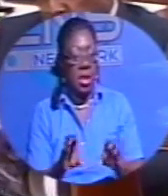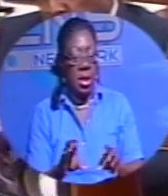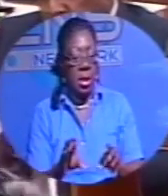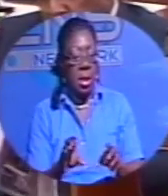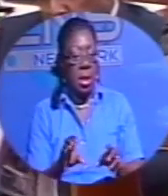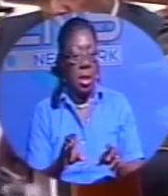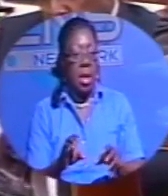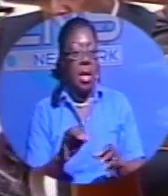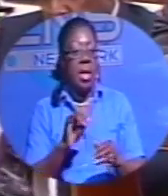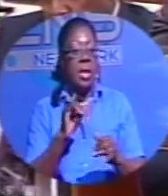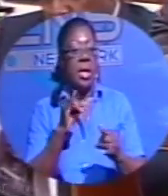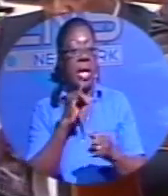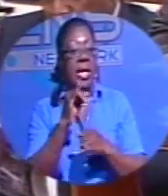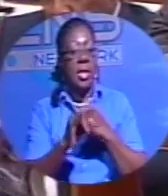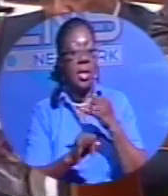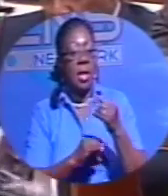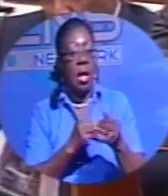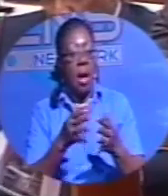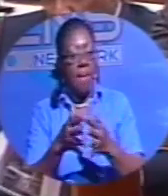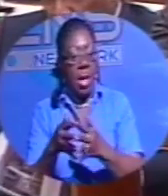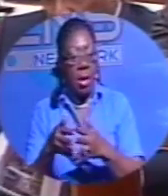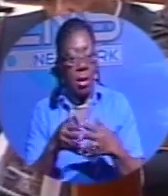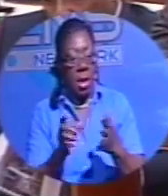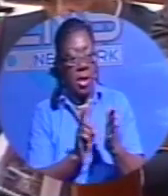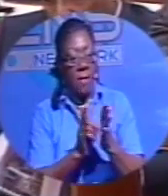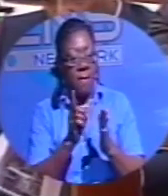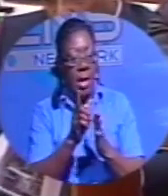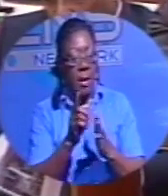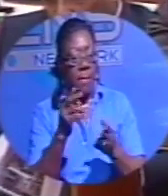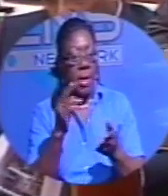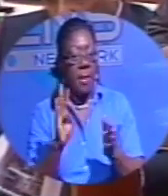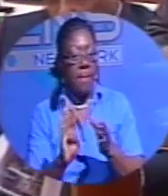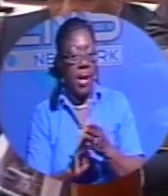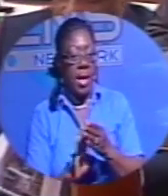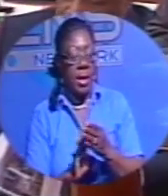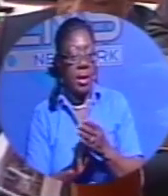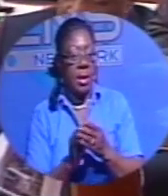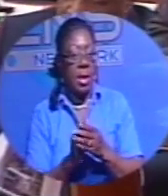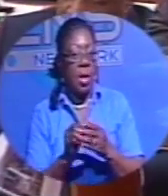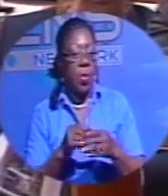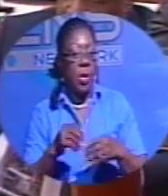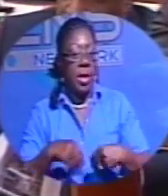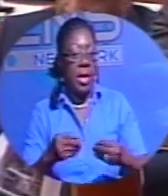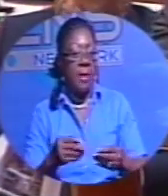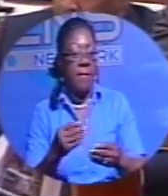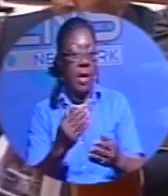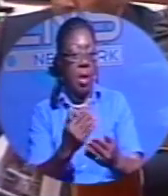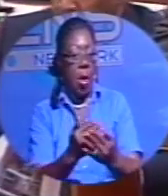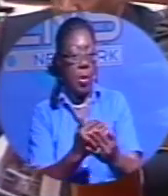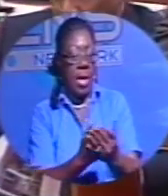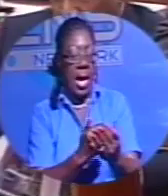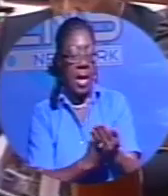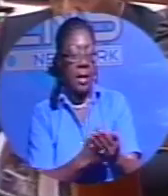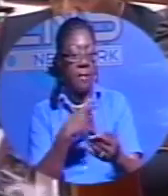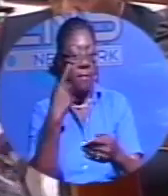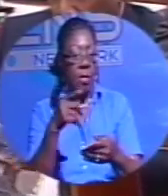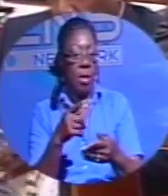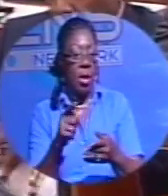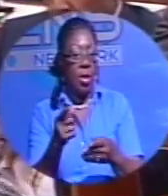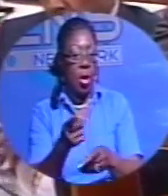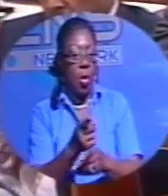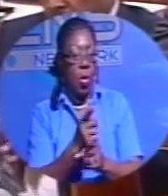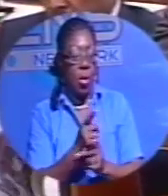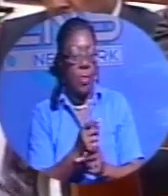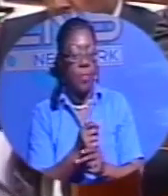Inter-American Development Bank will provide a suggested table of transfers for use as a guide. The options for the delivery of transfers